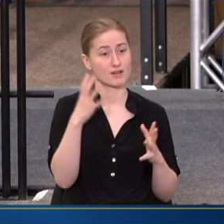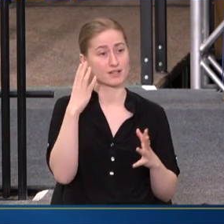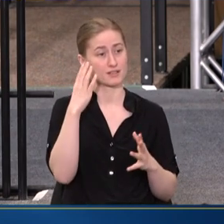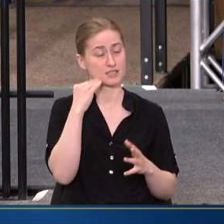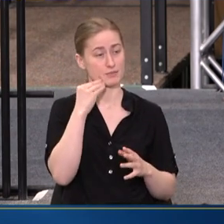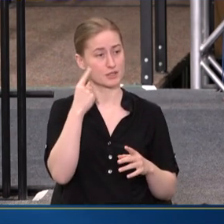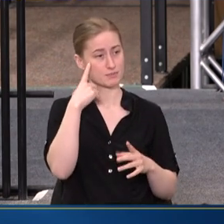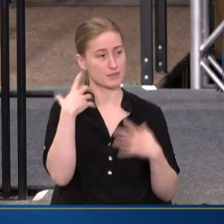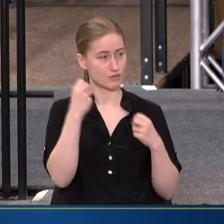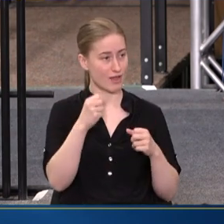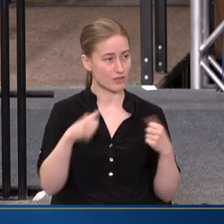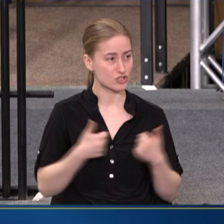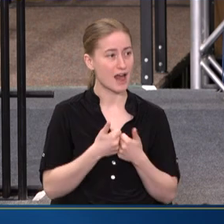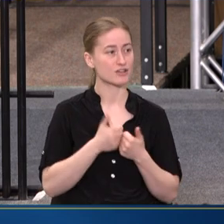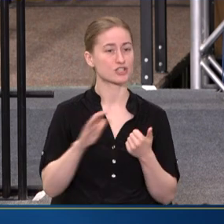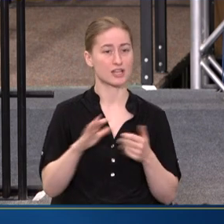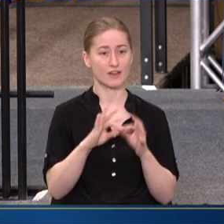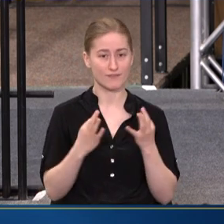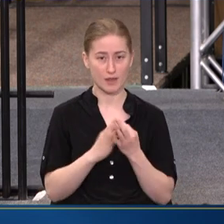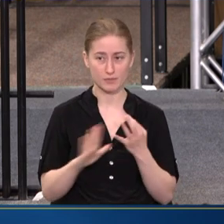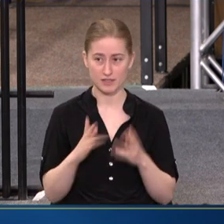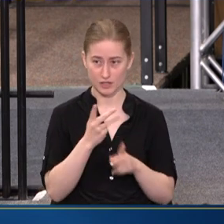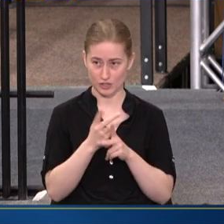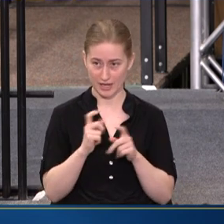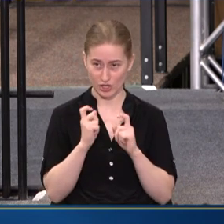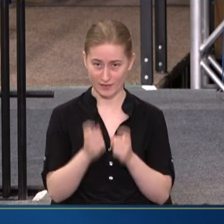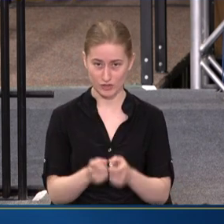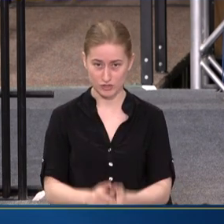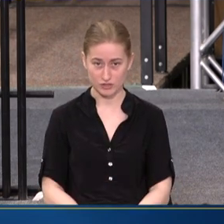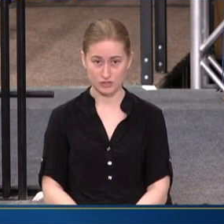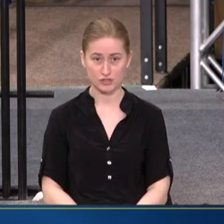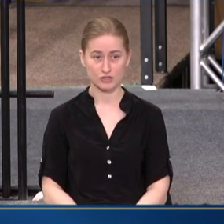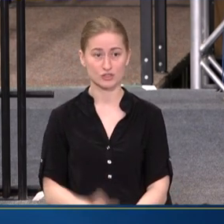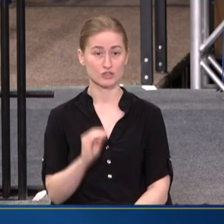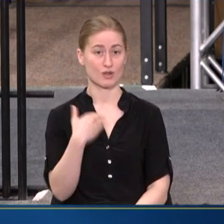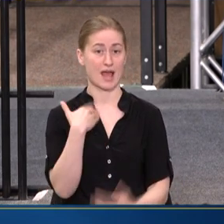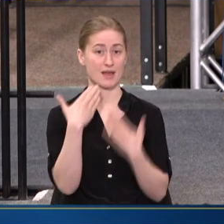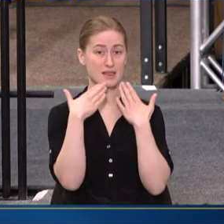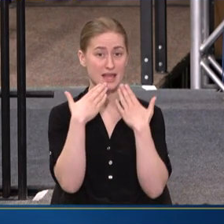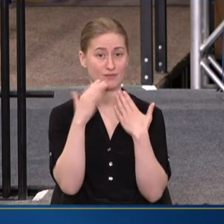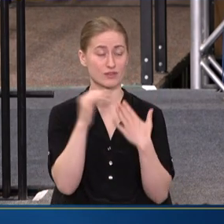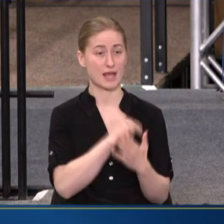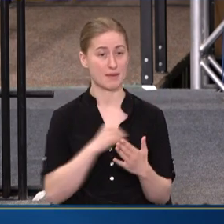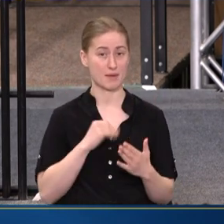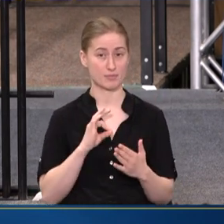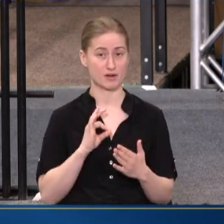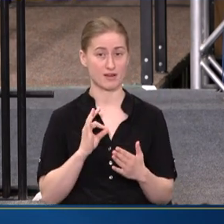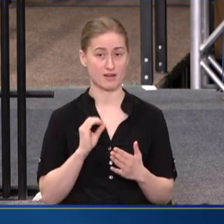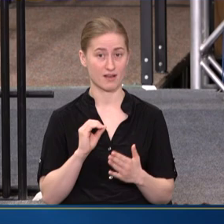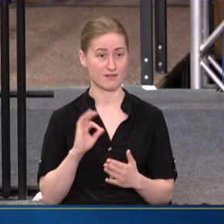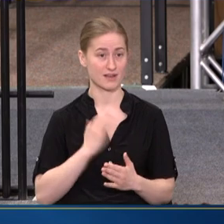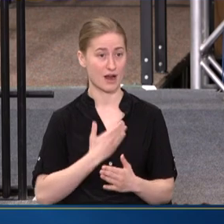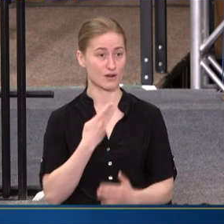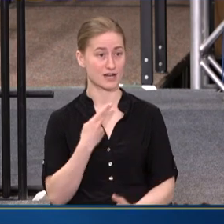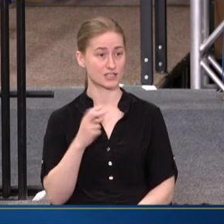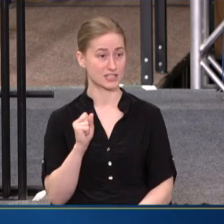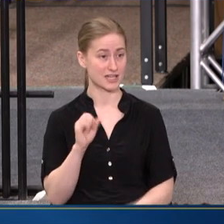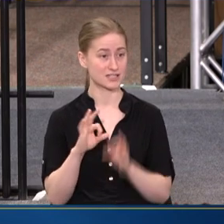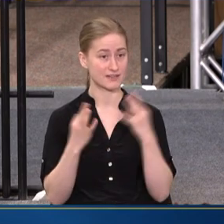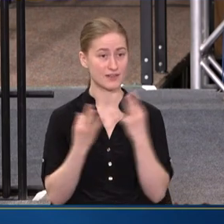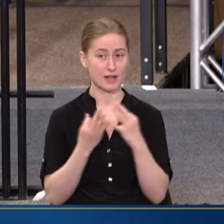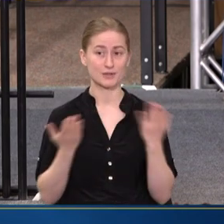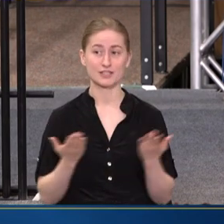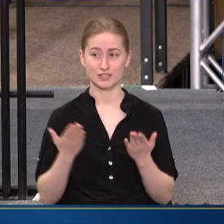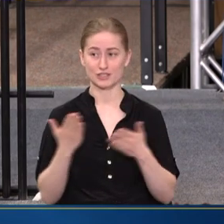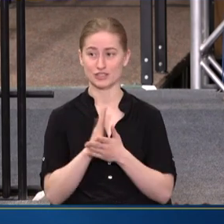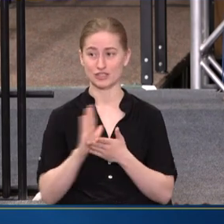AND ALSO THEIR FAMILIES AND THEIR CAREGIVERS. SO I'M SO GRATEFUL THAT A MEMBER OF OUR HHS FAMILY IS